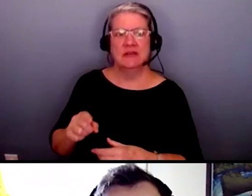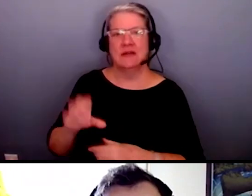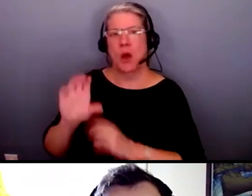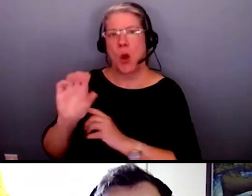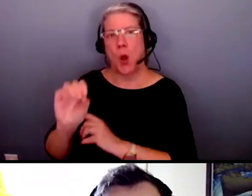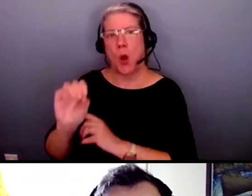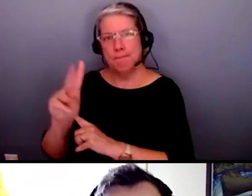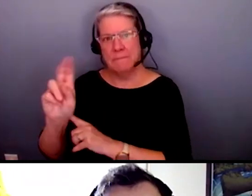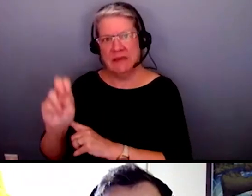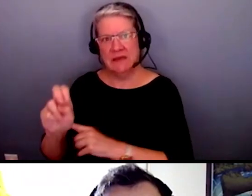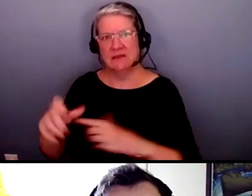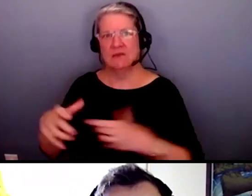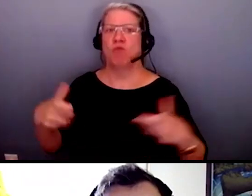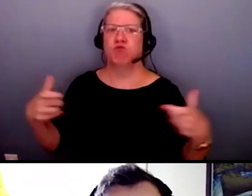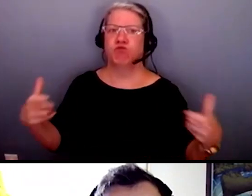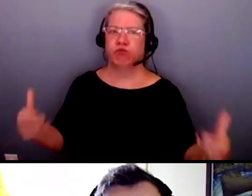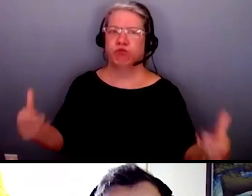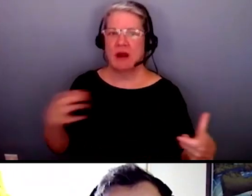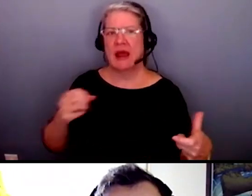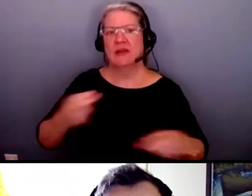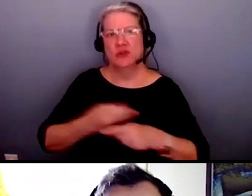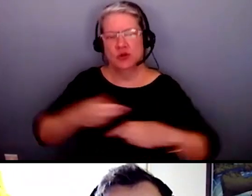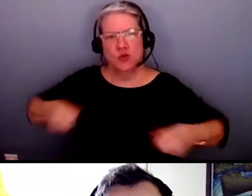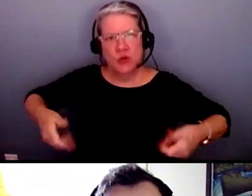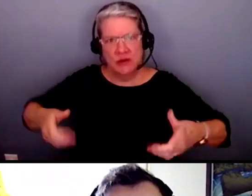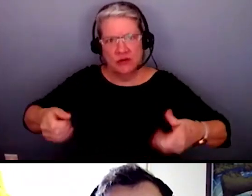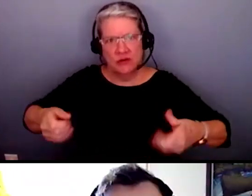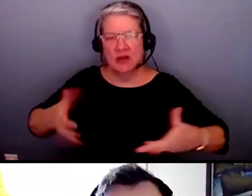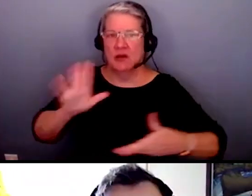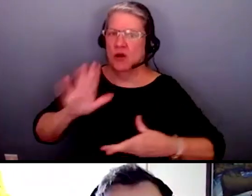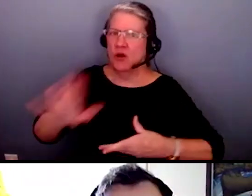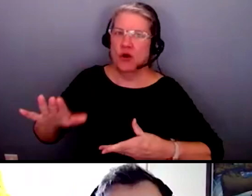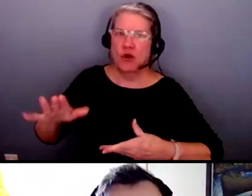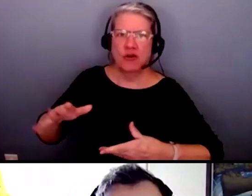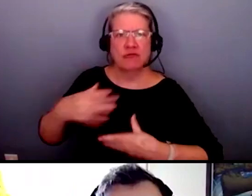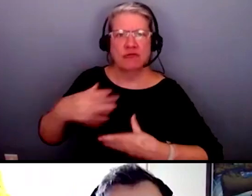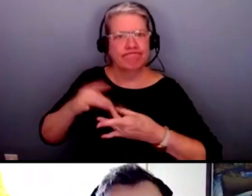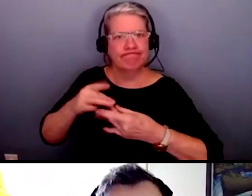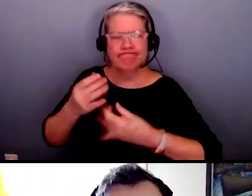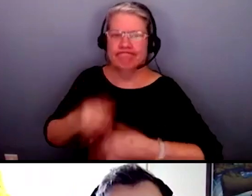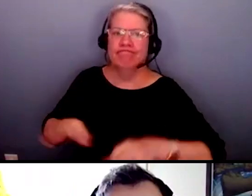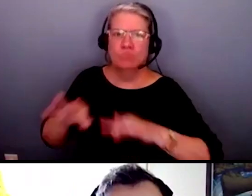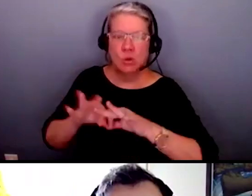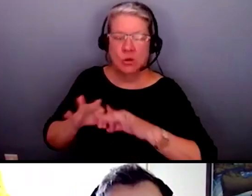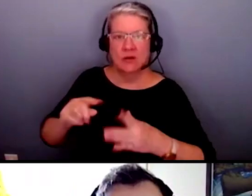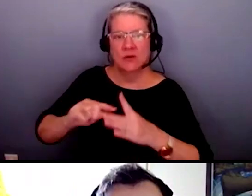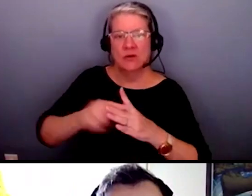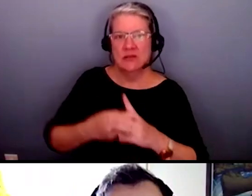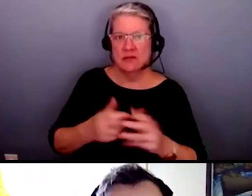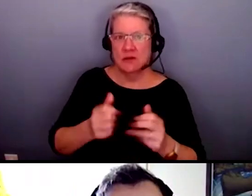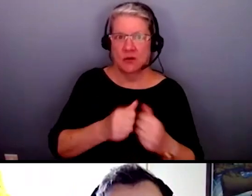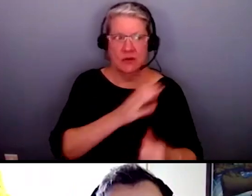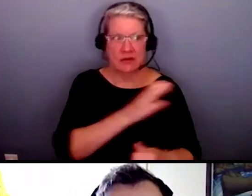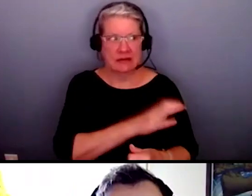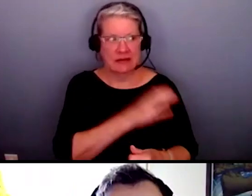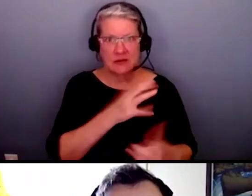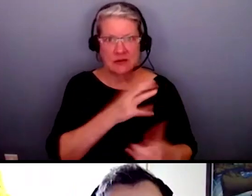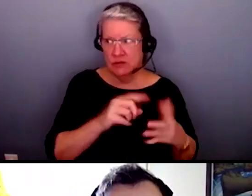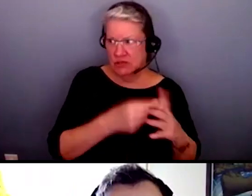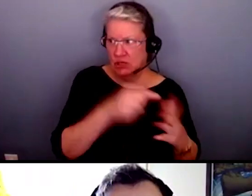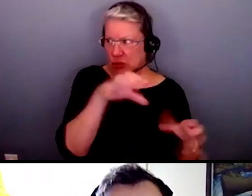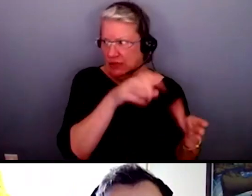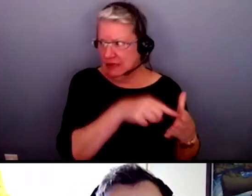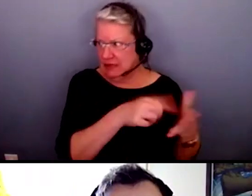and um it's really important to hear her voice as we discuss initiatives that pertain to the clinic and